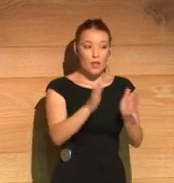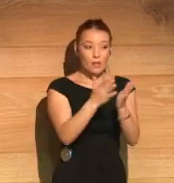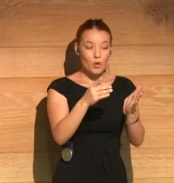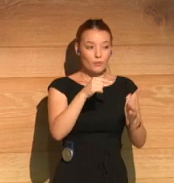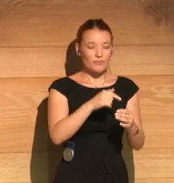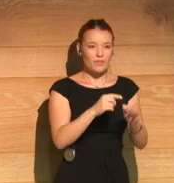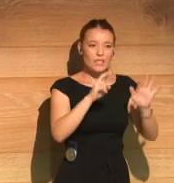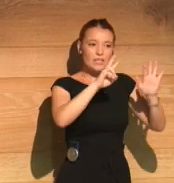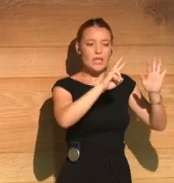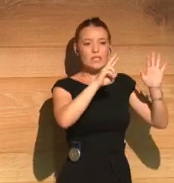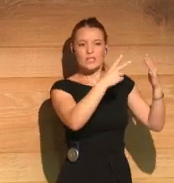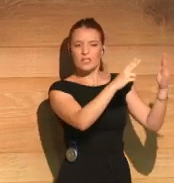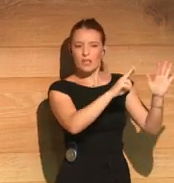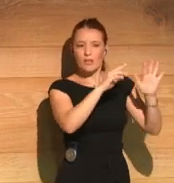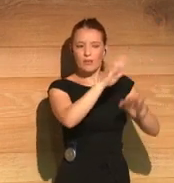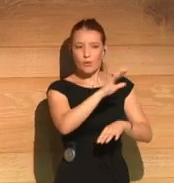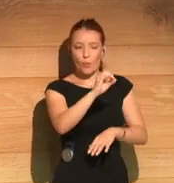It's 650 pages.